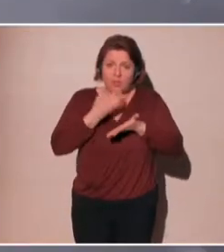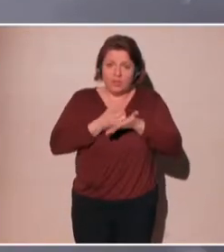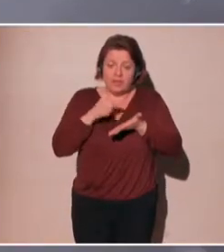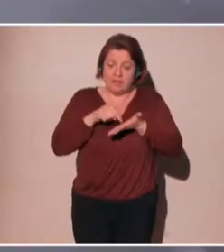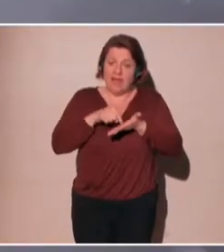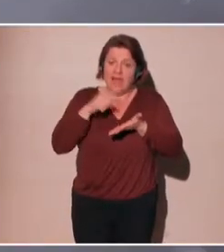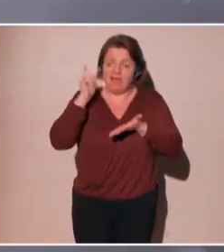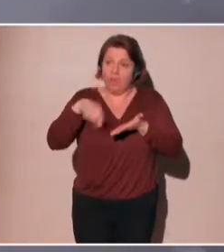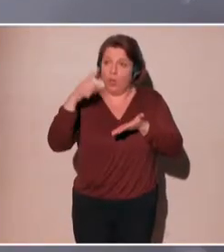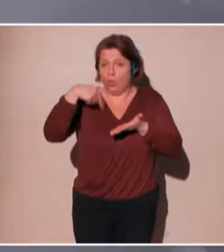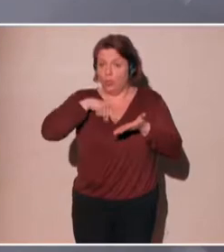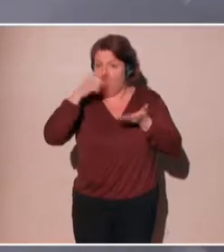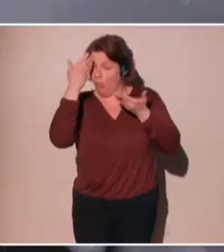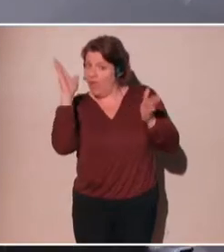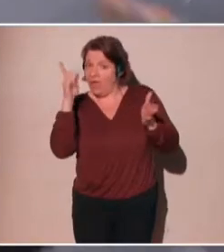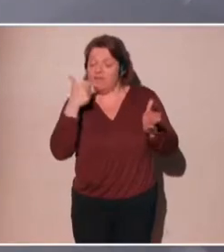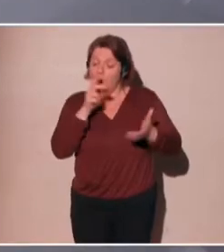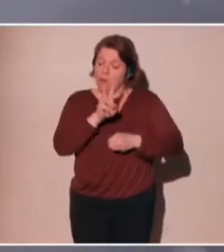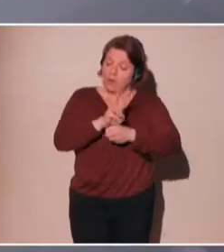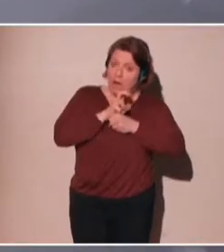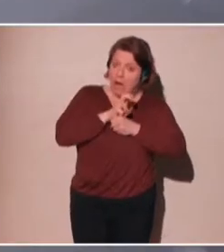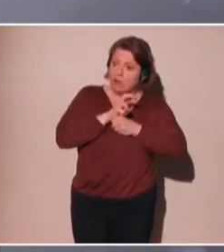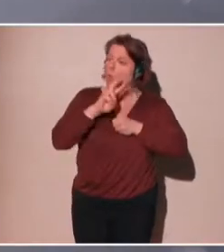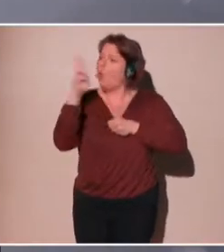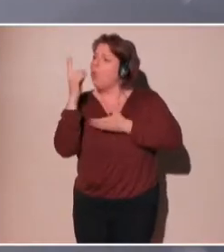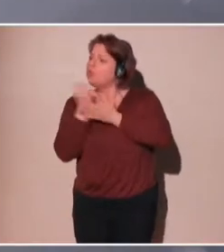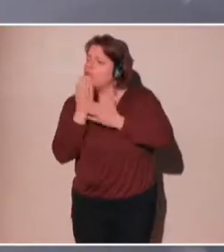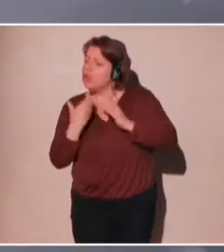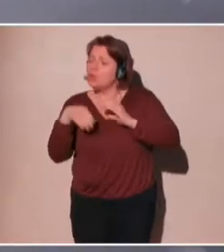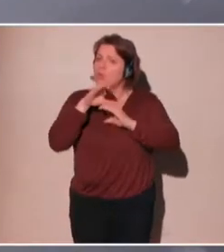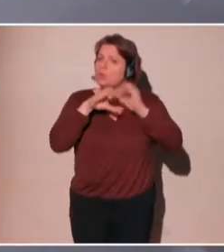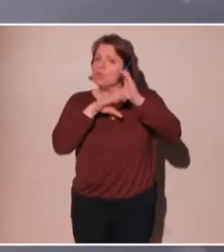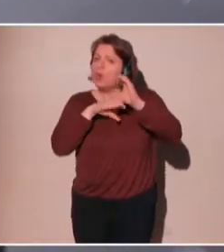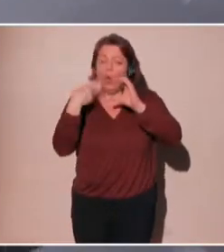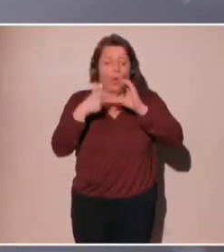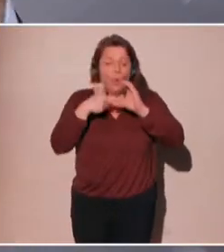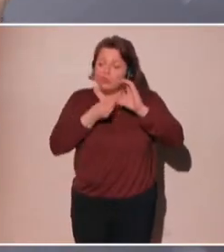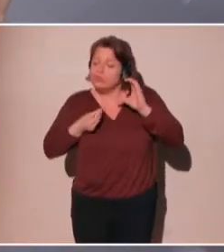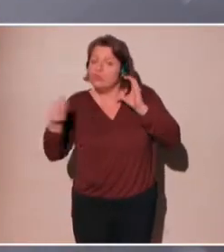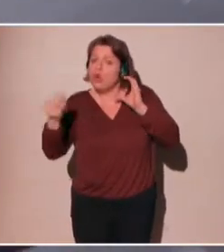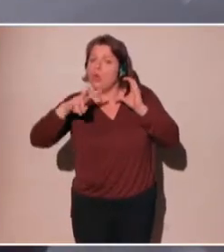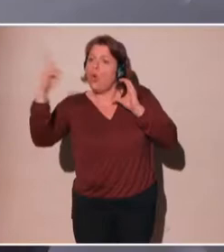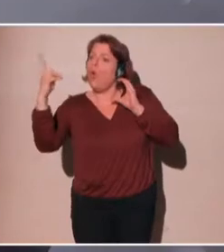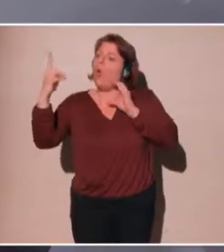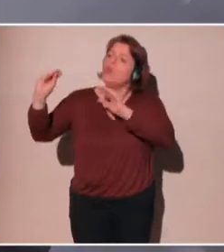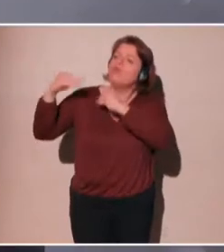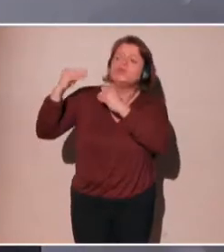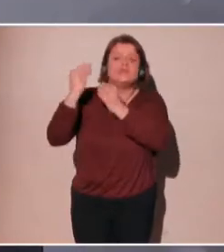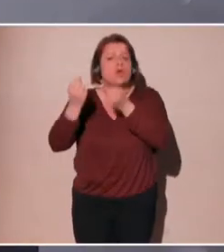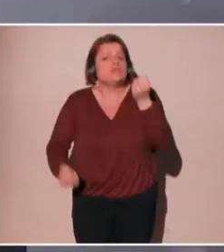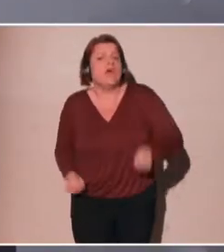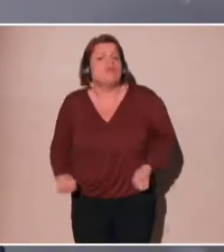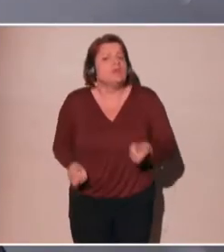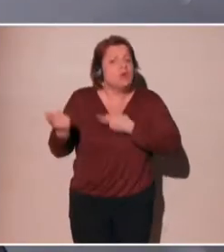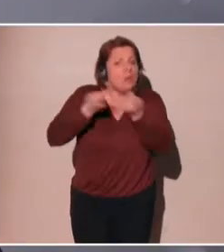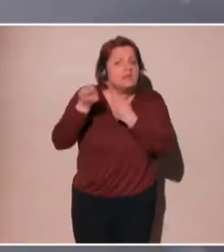myself. Now, once I've got the data, what can I do? I can keep it. I can put it with something else. I